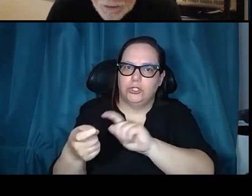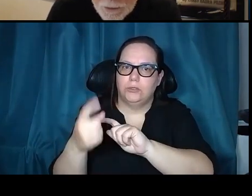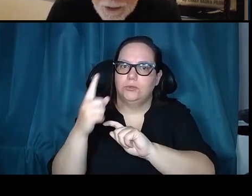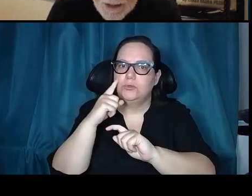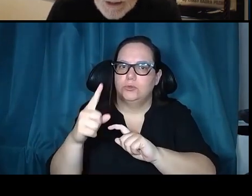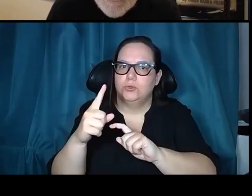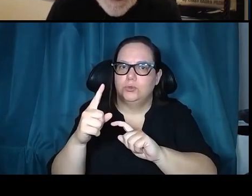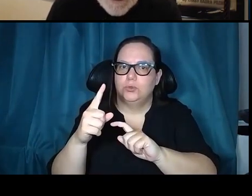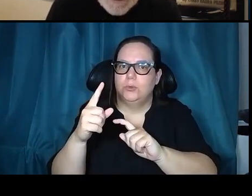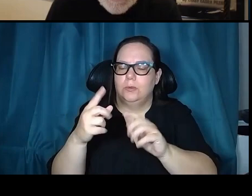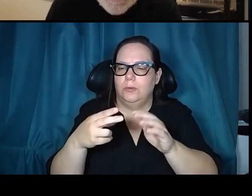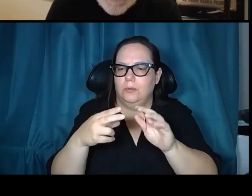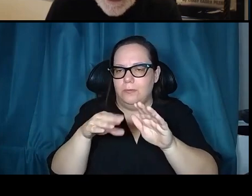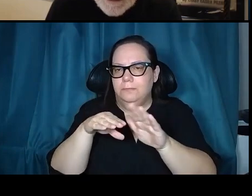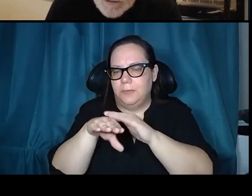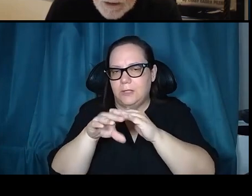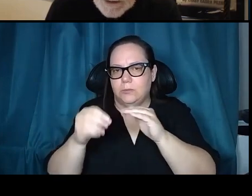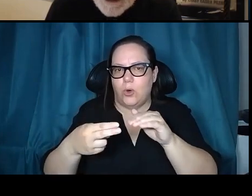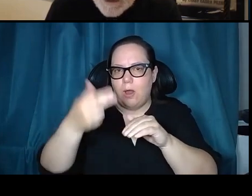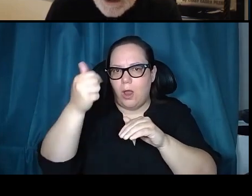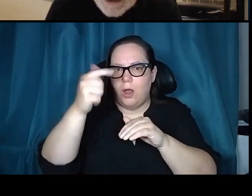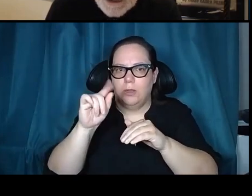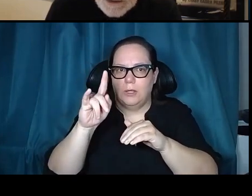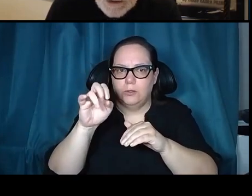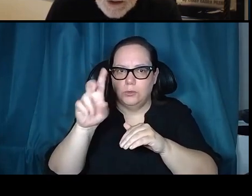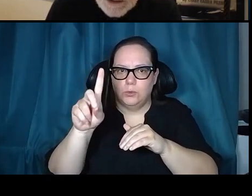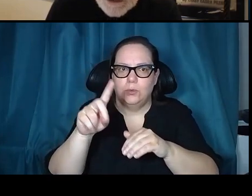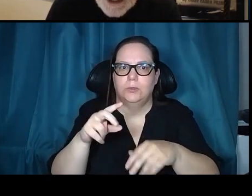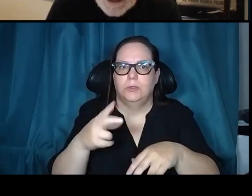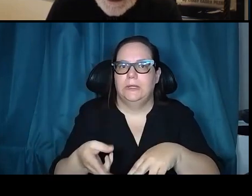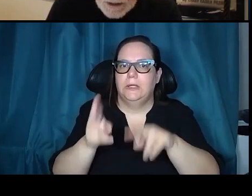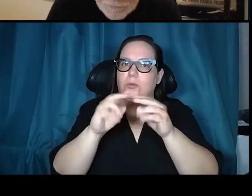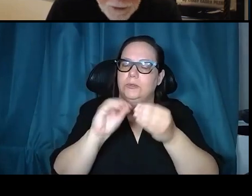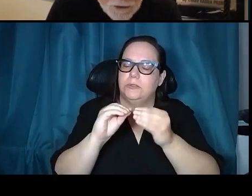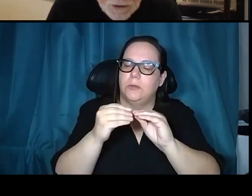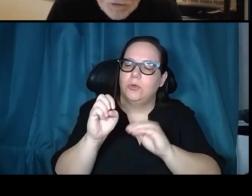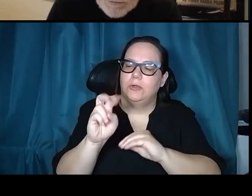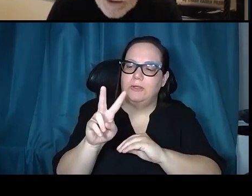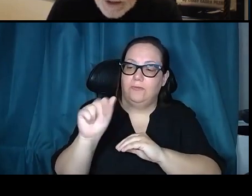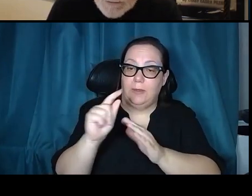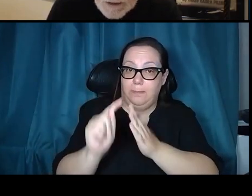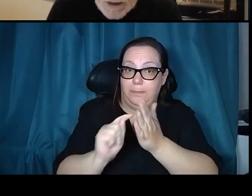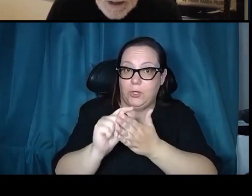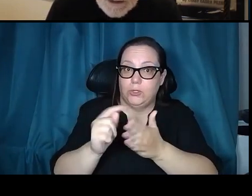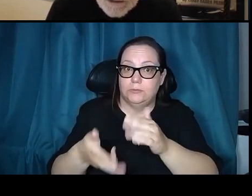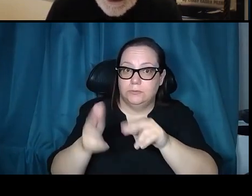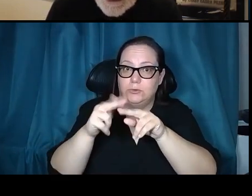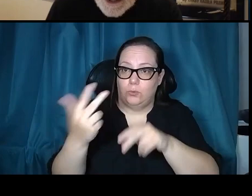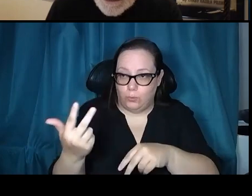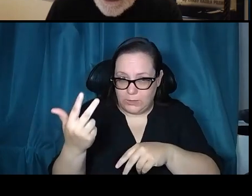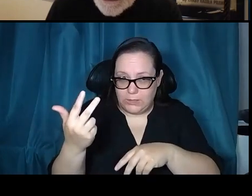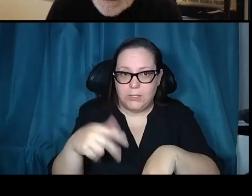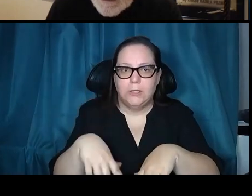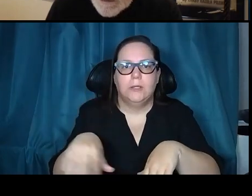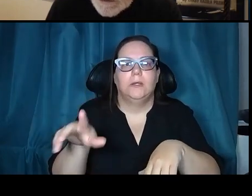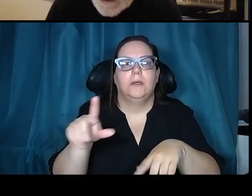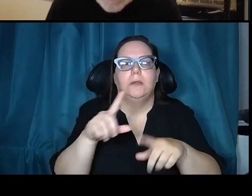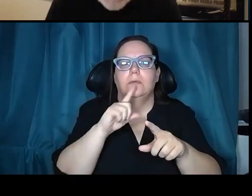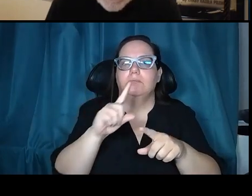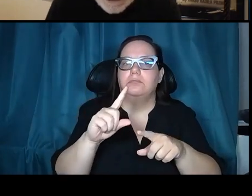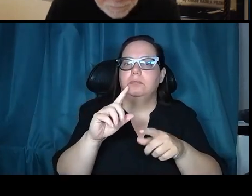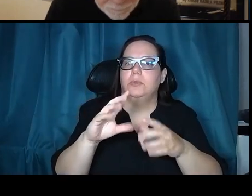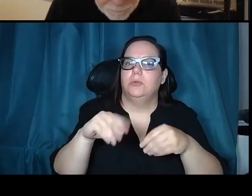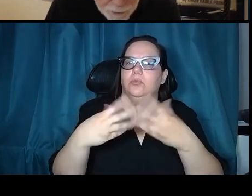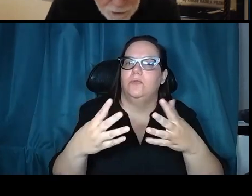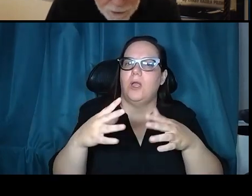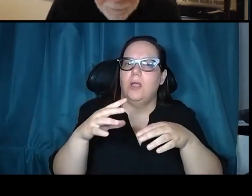periods to three. We provided mobility to reach distance targets. And as you know from Jack Schmidt, a geologist as a member of the